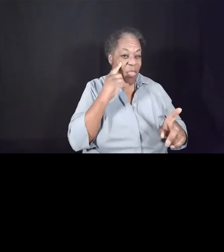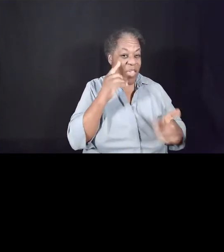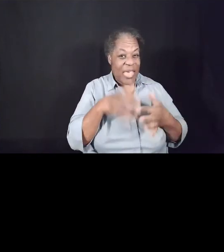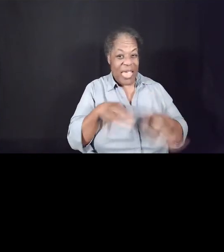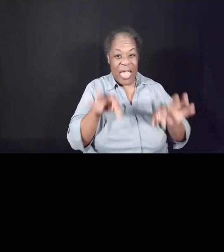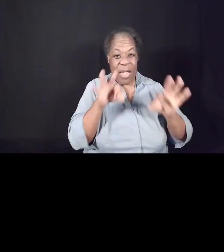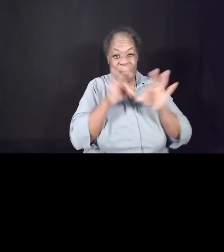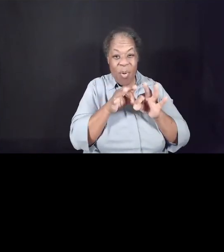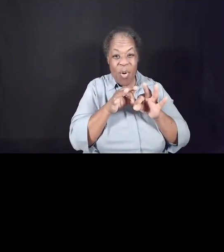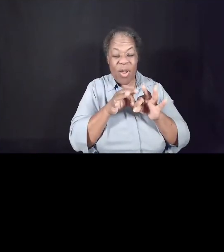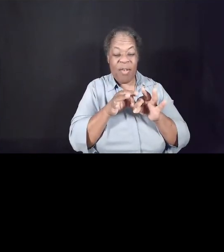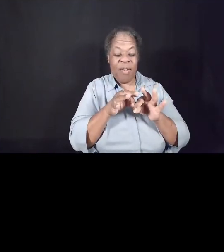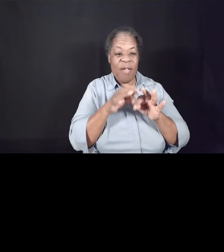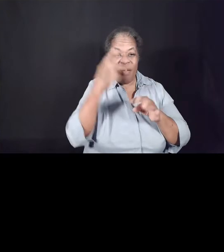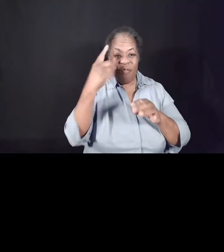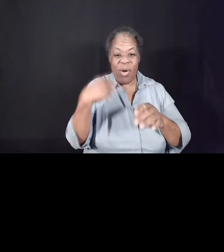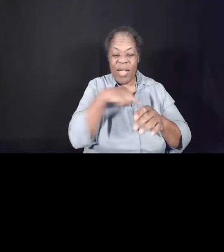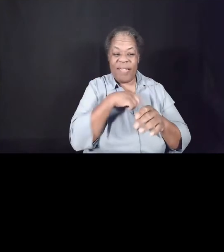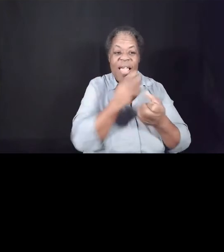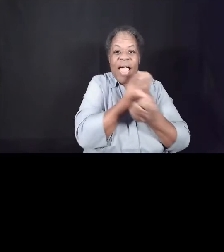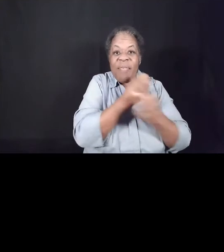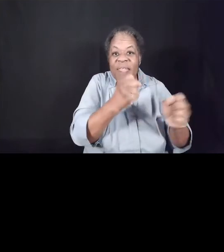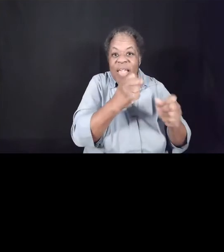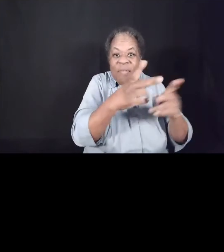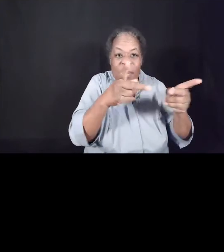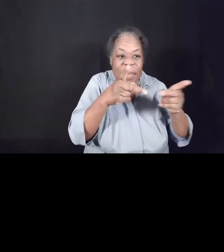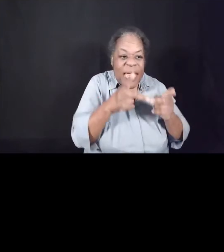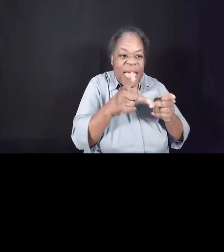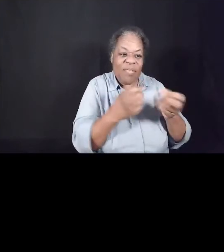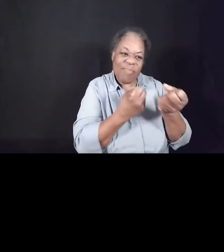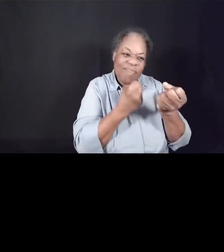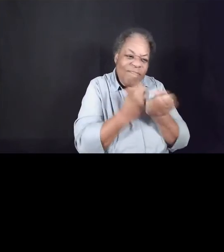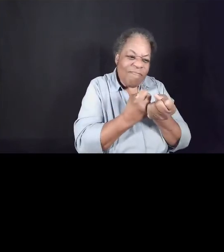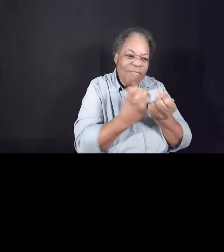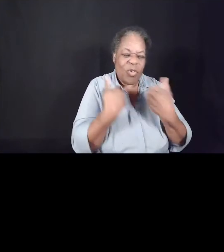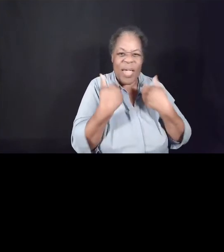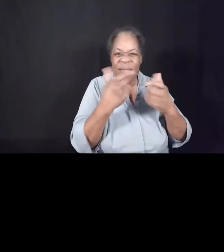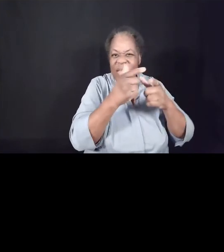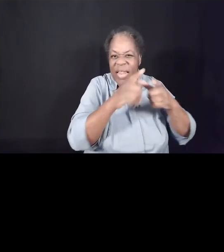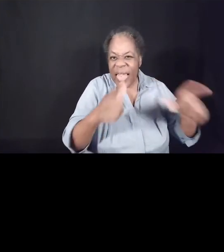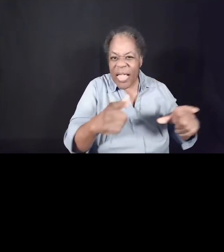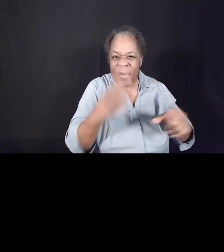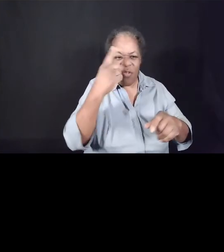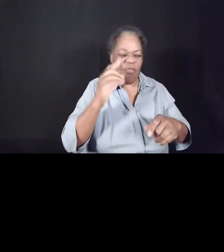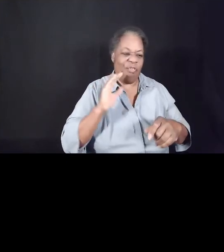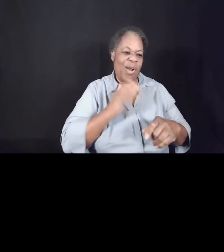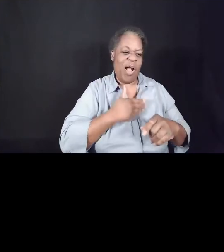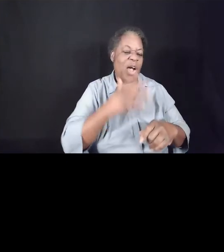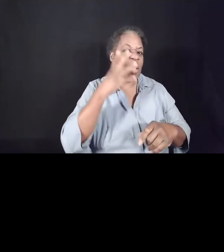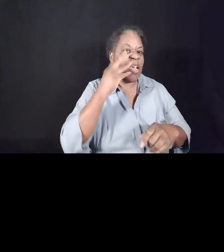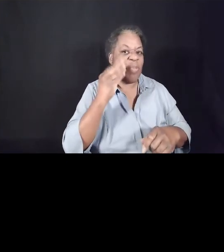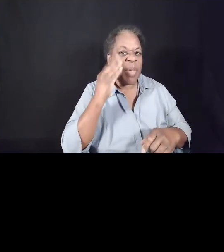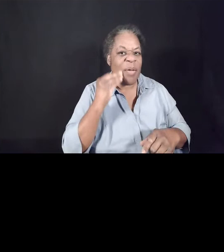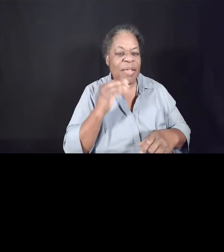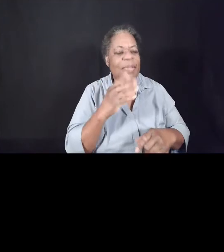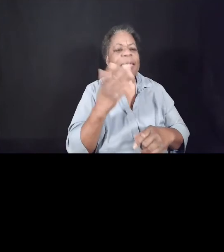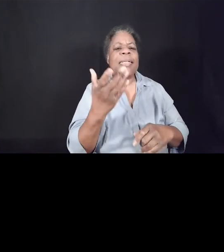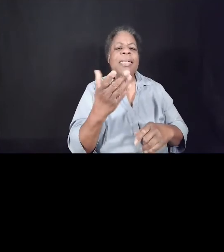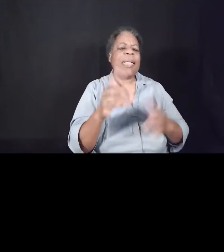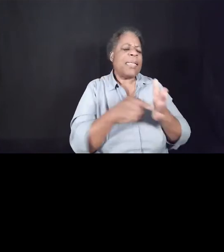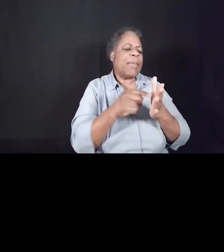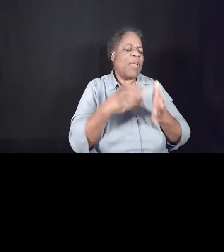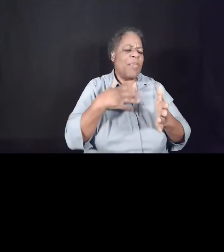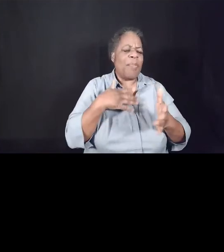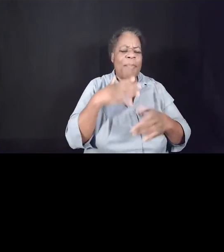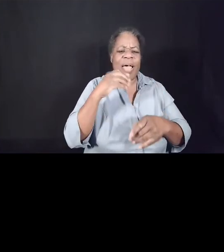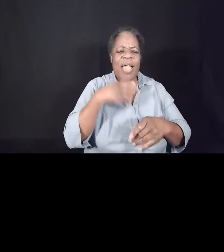to be validated, to have language for our experience. So sometimes my white brothers and sisters don't